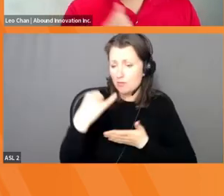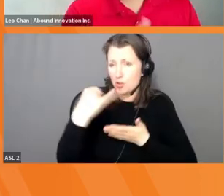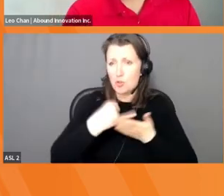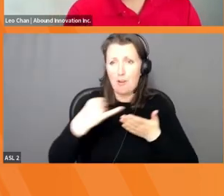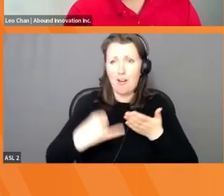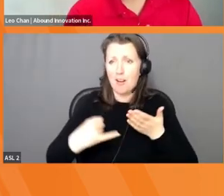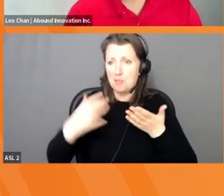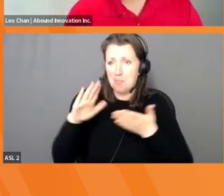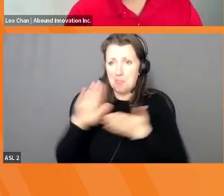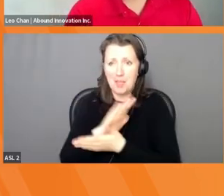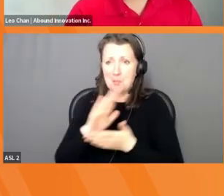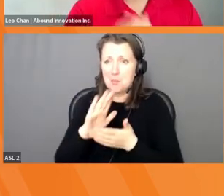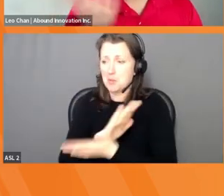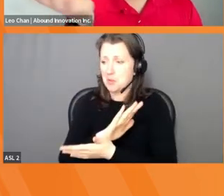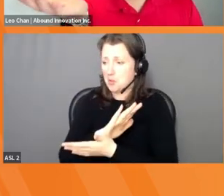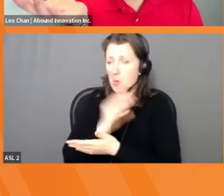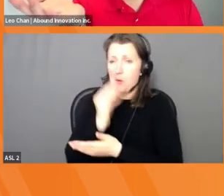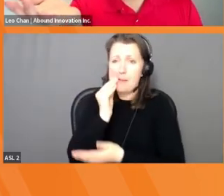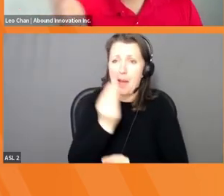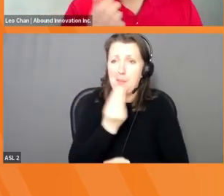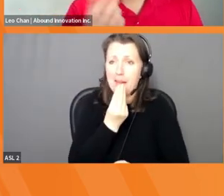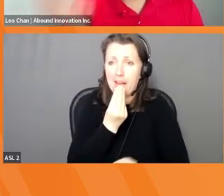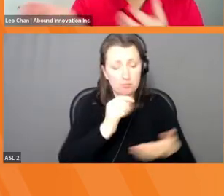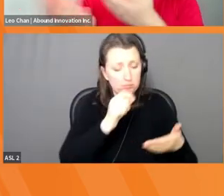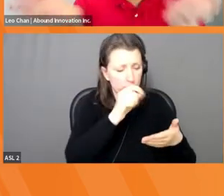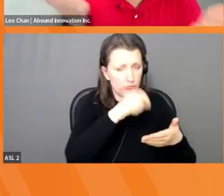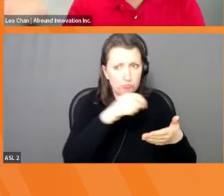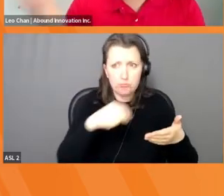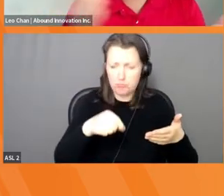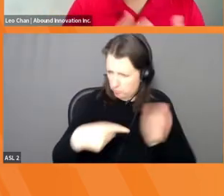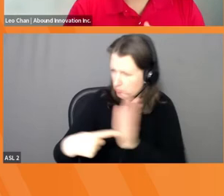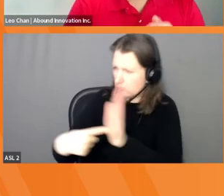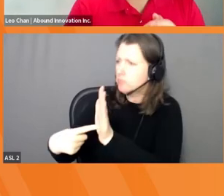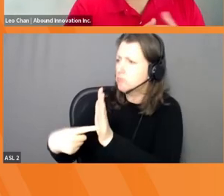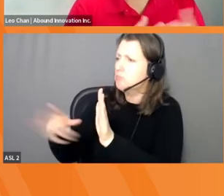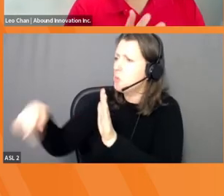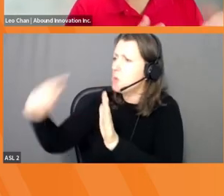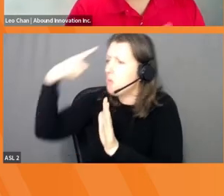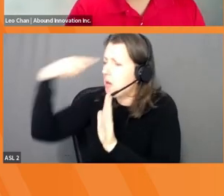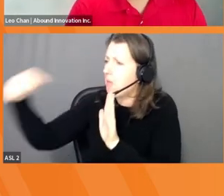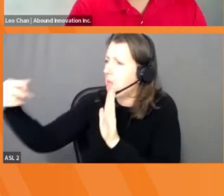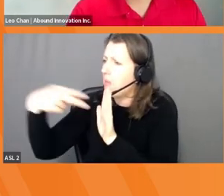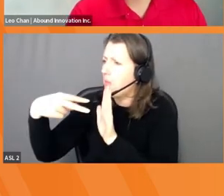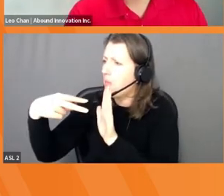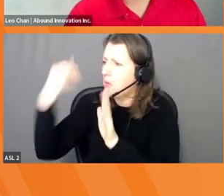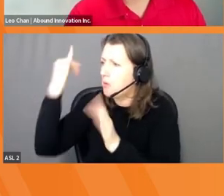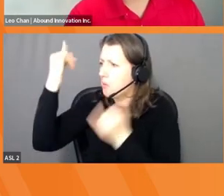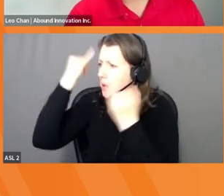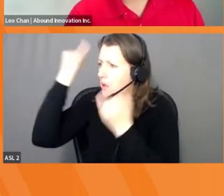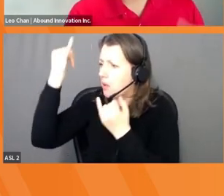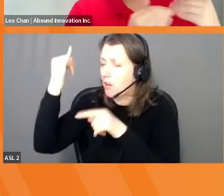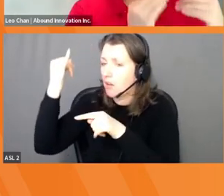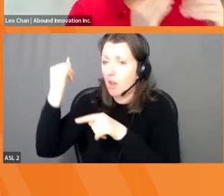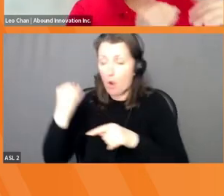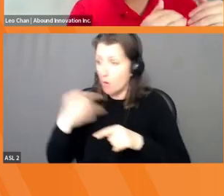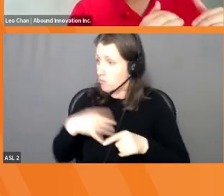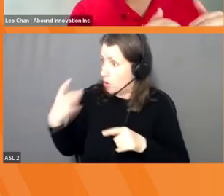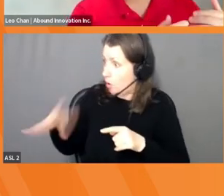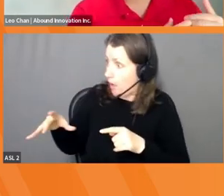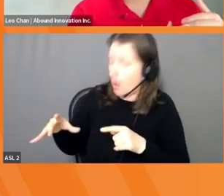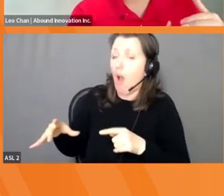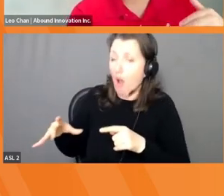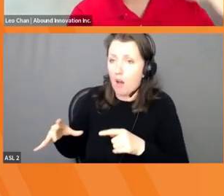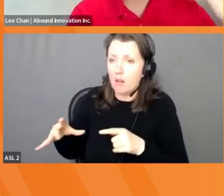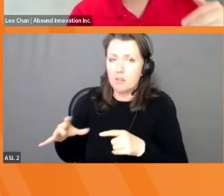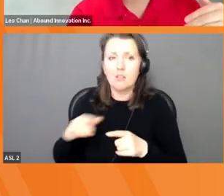hey, I want to develop this mobile application, what do you think? And just show people and be like, oh, yeah, oh, you don't like that? Okay, great. And so lower resolution